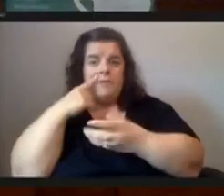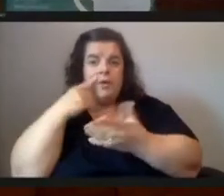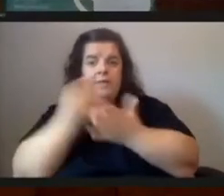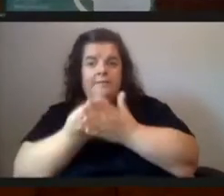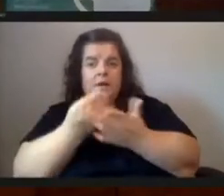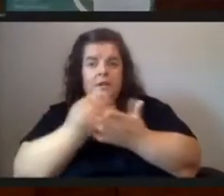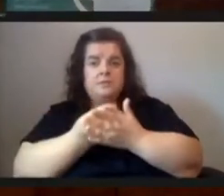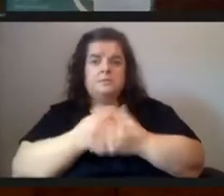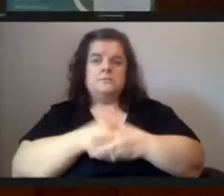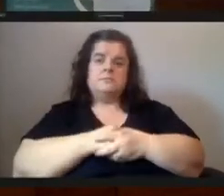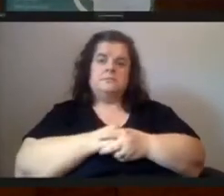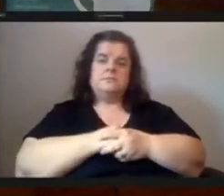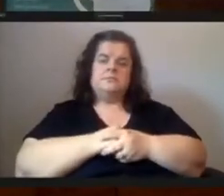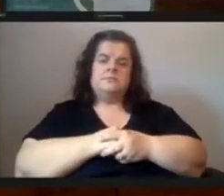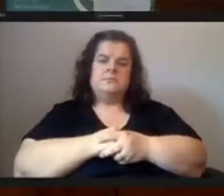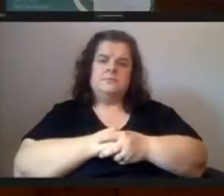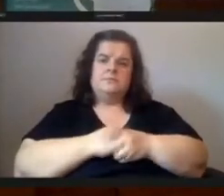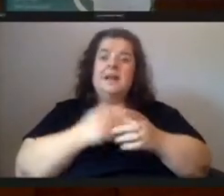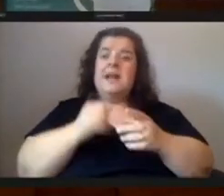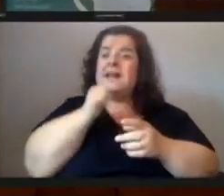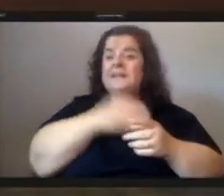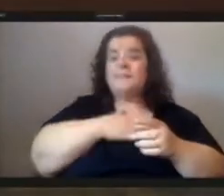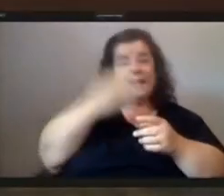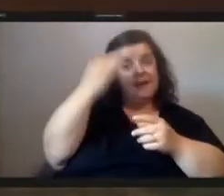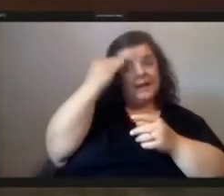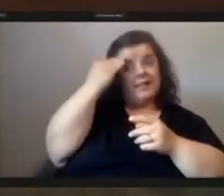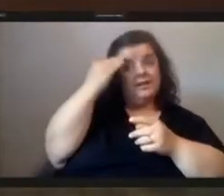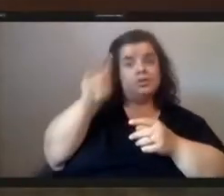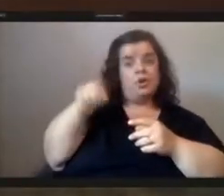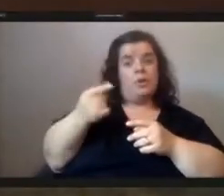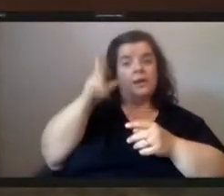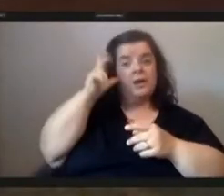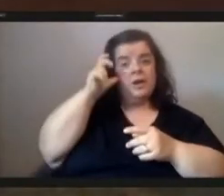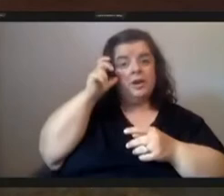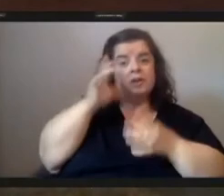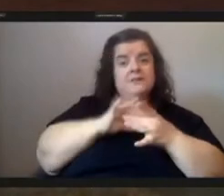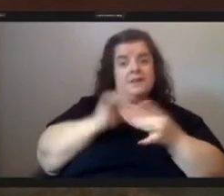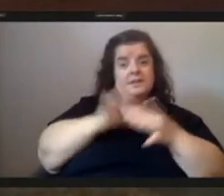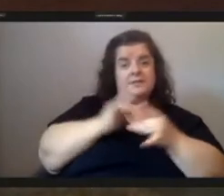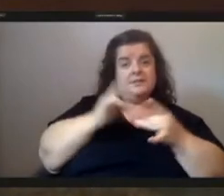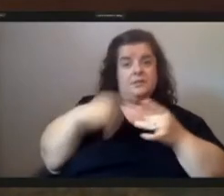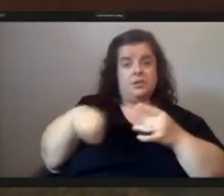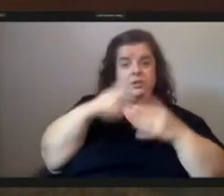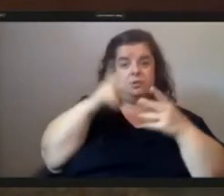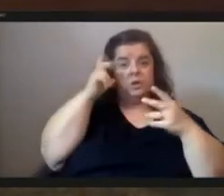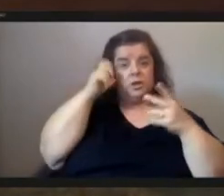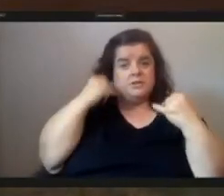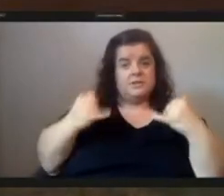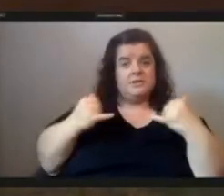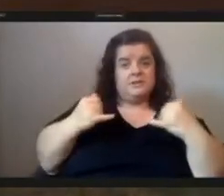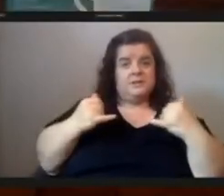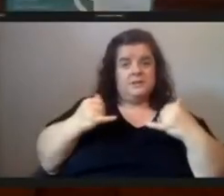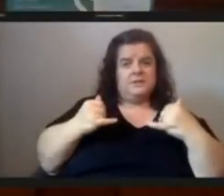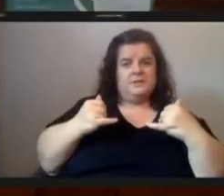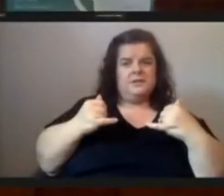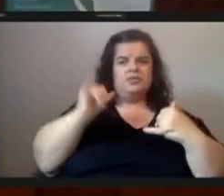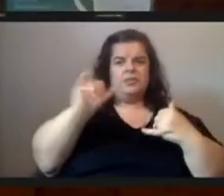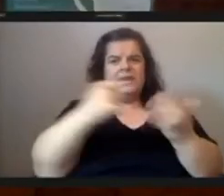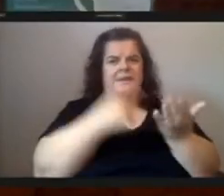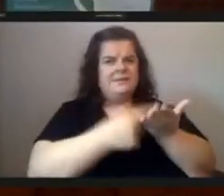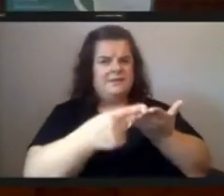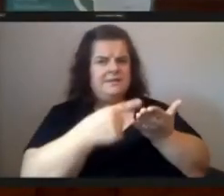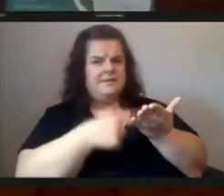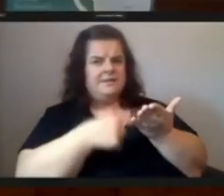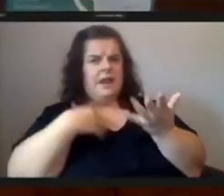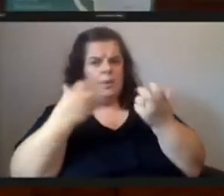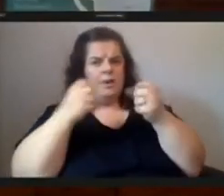not to my knowledge i have um only heard the testimony that we've heard here today okay so that's a discussion i'd love to continue and